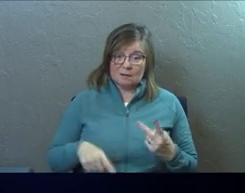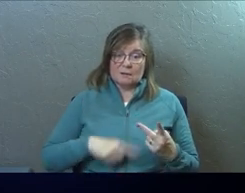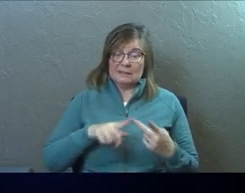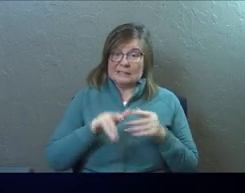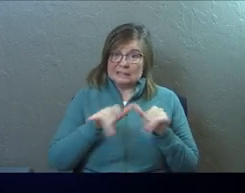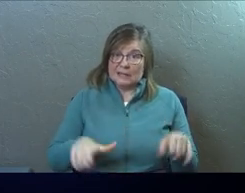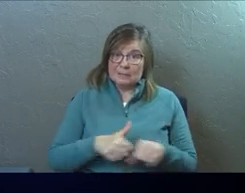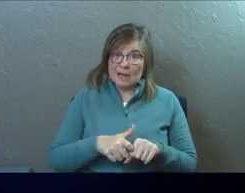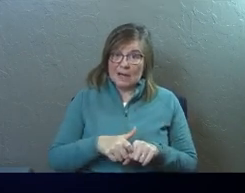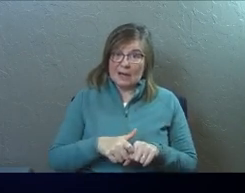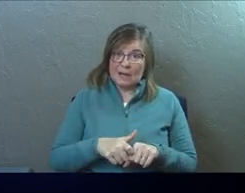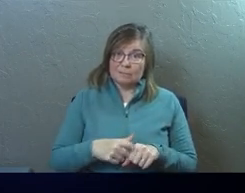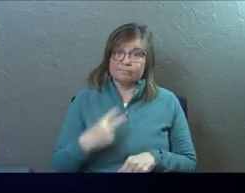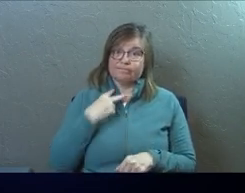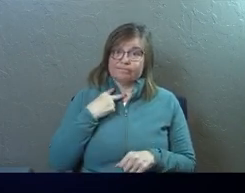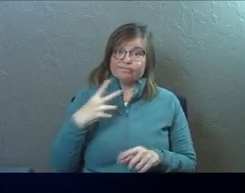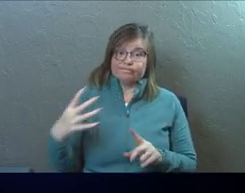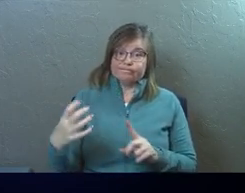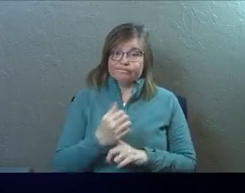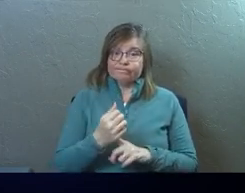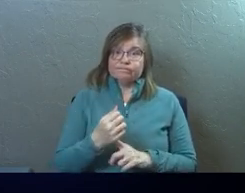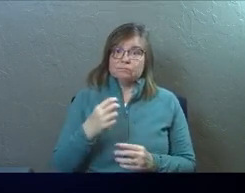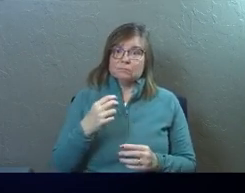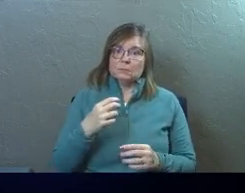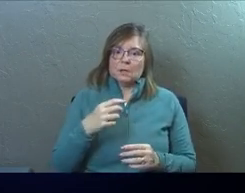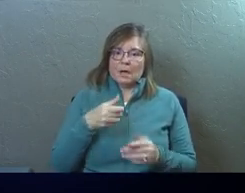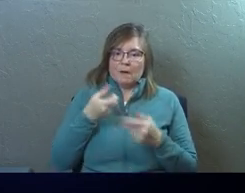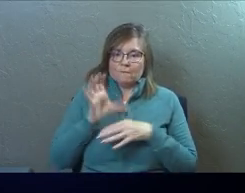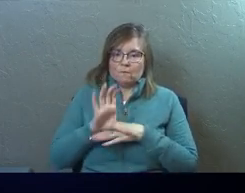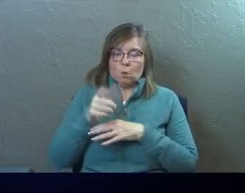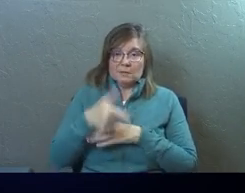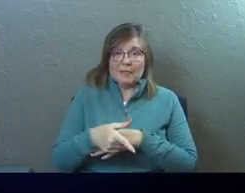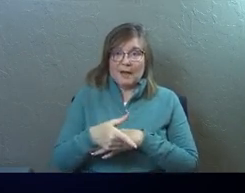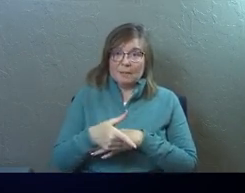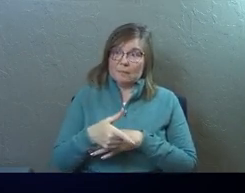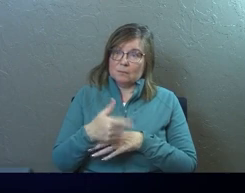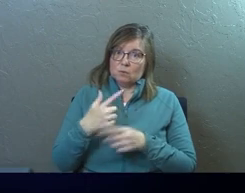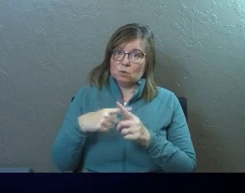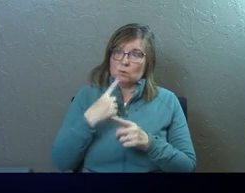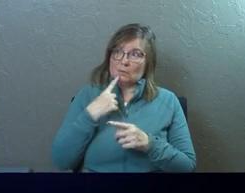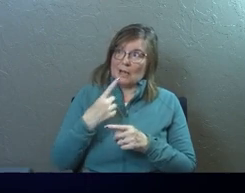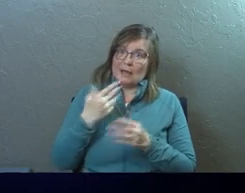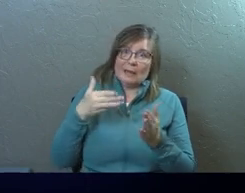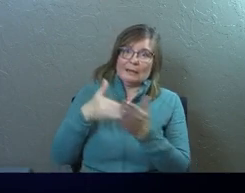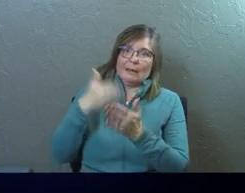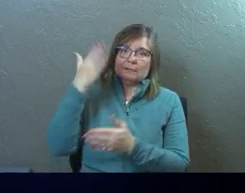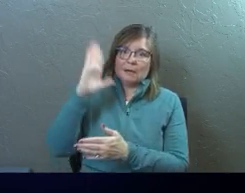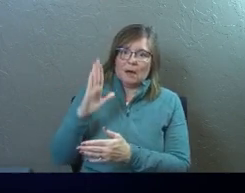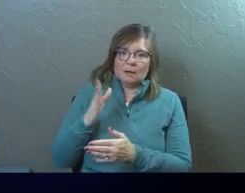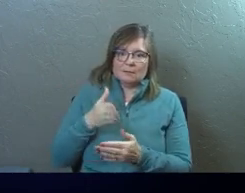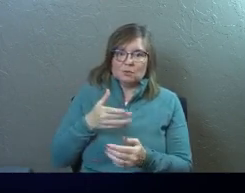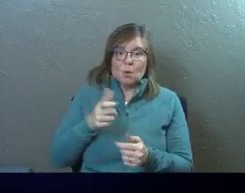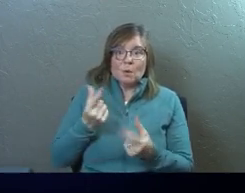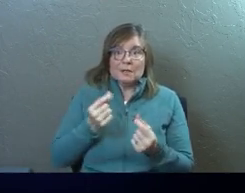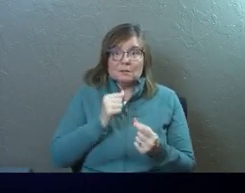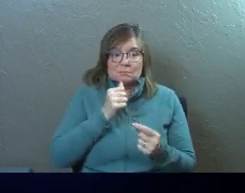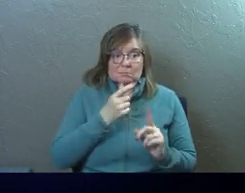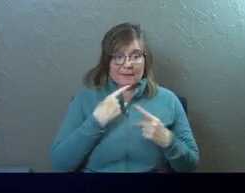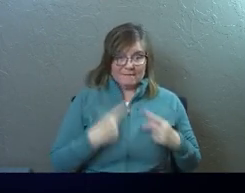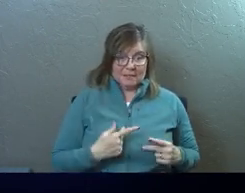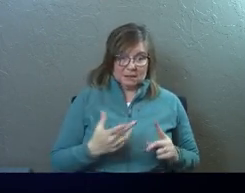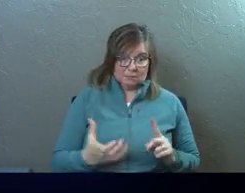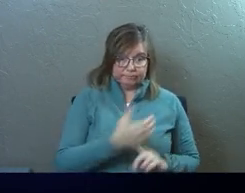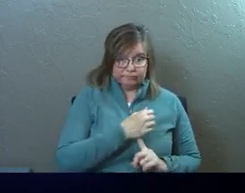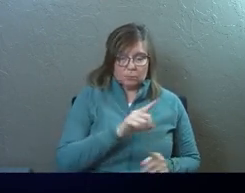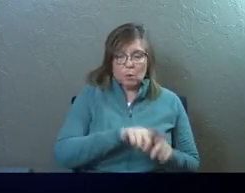and force them to blaspheme, which is what? Which is him going after their soul. It was him trying to create a break between